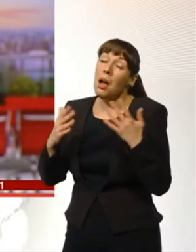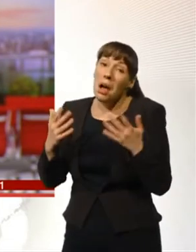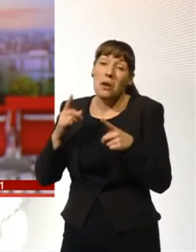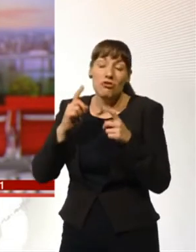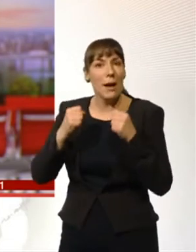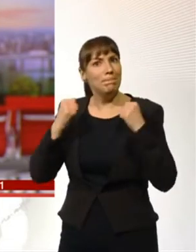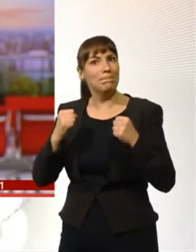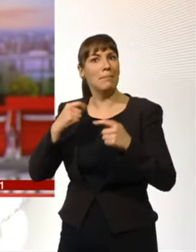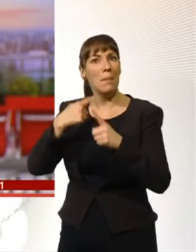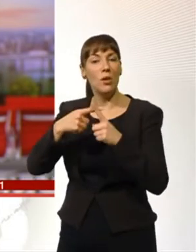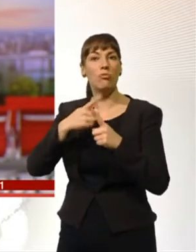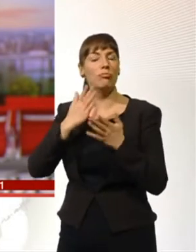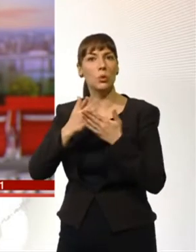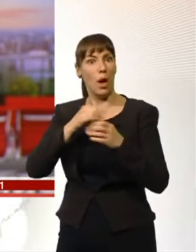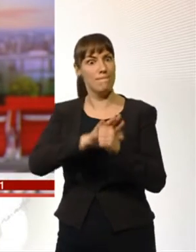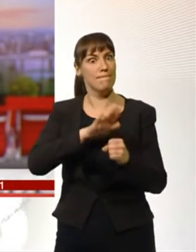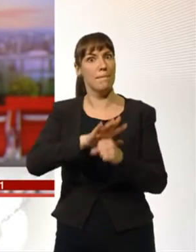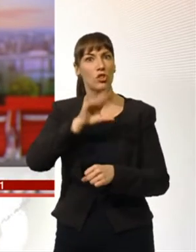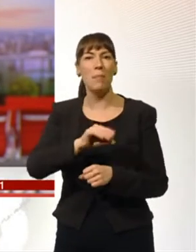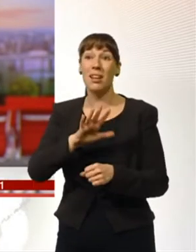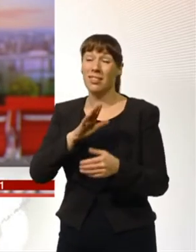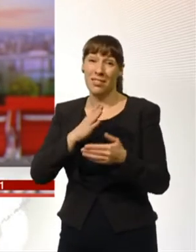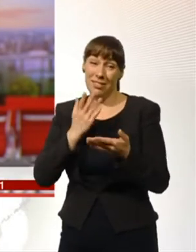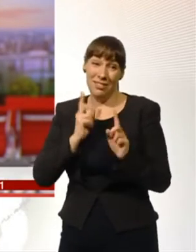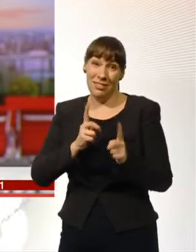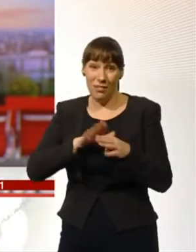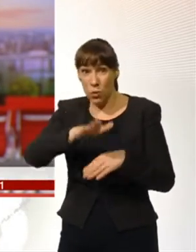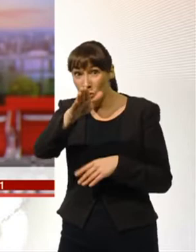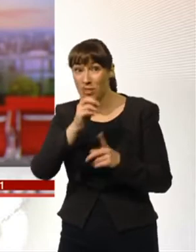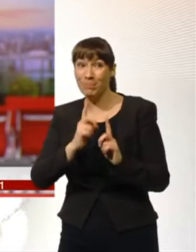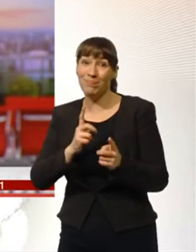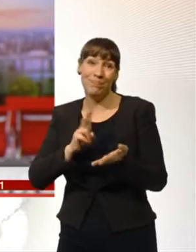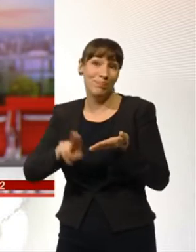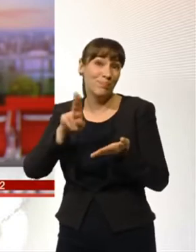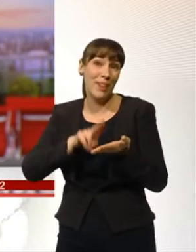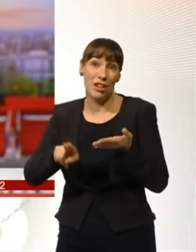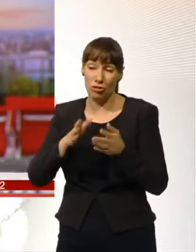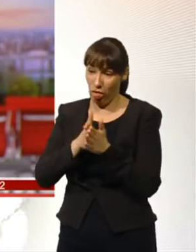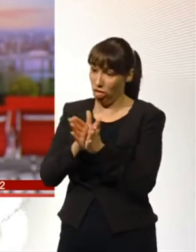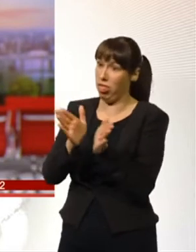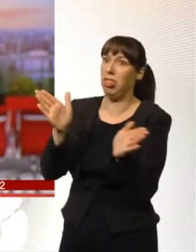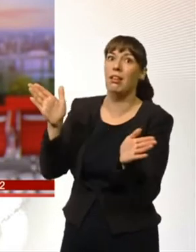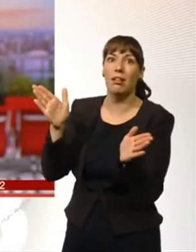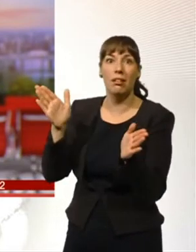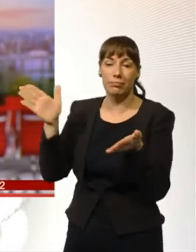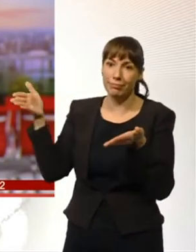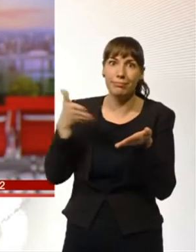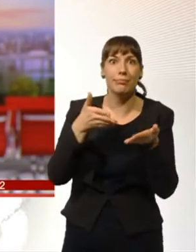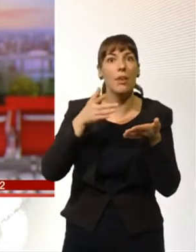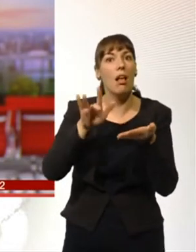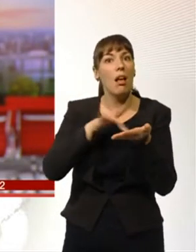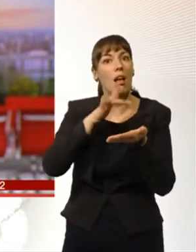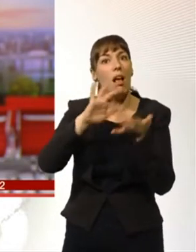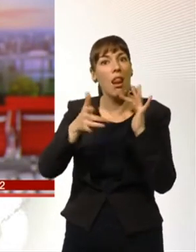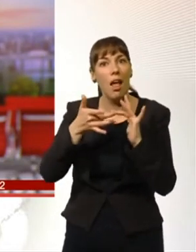don't really think you can fight against it, because I think it's just inevitable, really, that that's the way it's the, you know, TV and, you know, viewing is evolving. But,